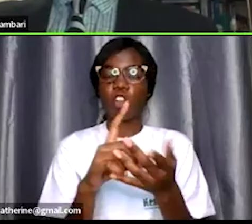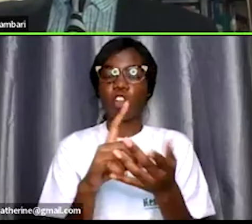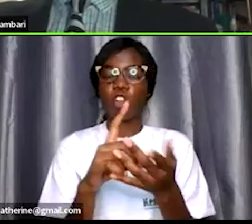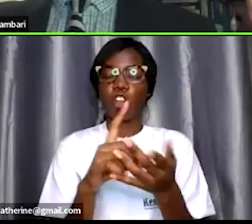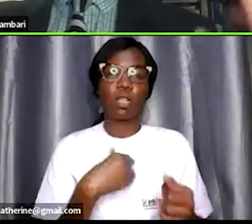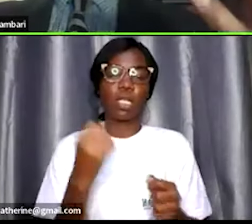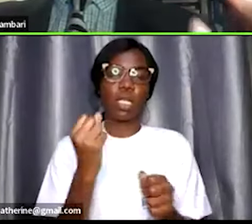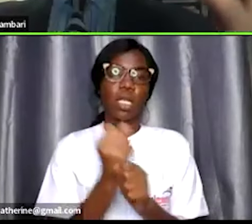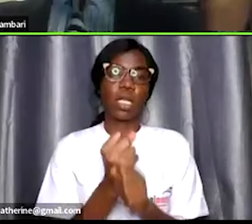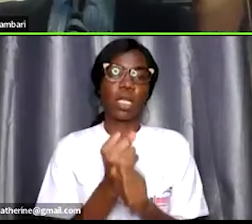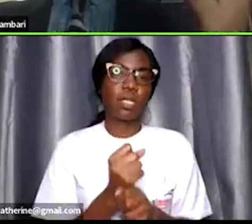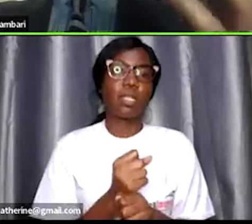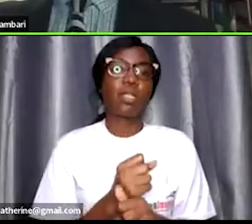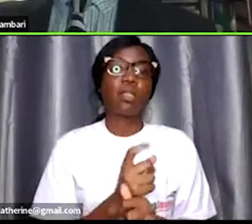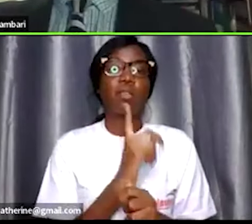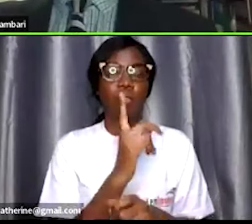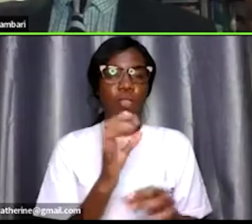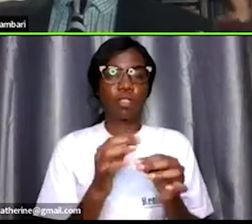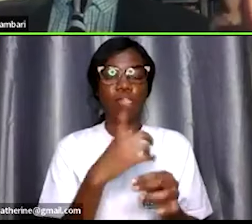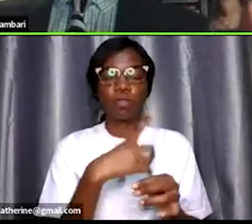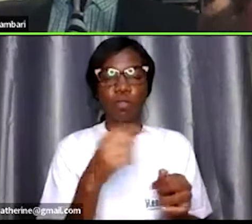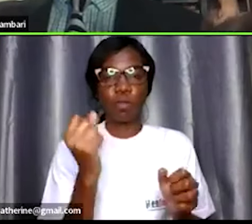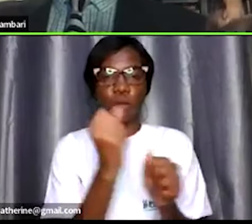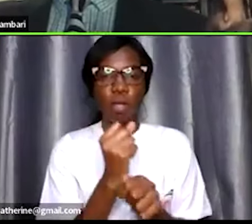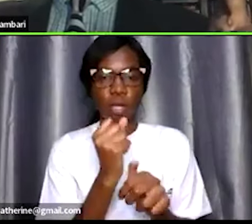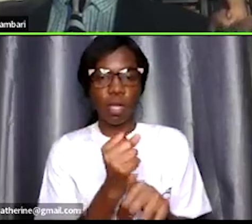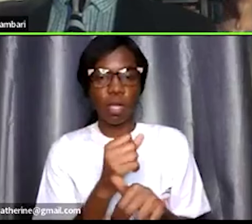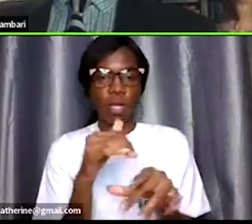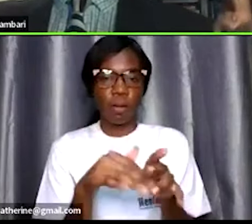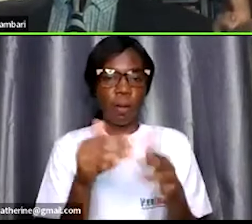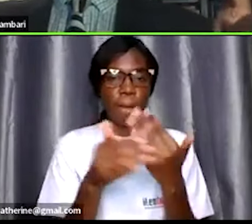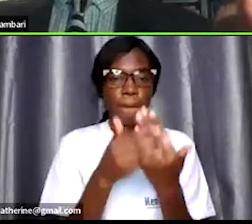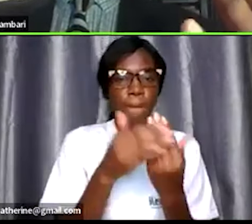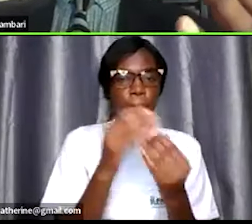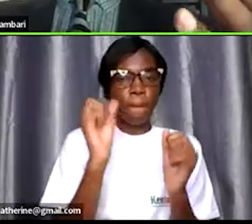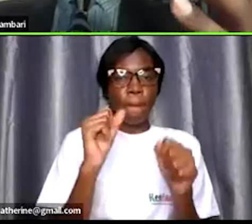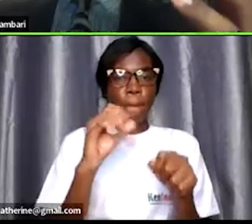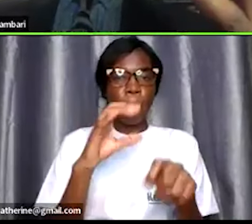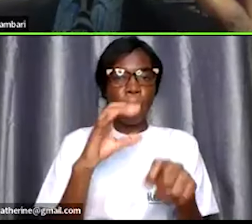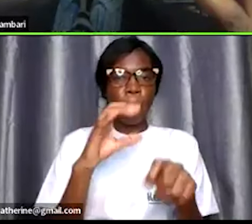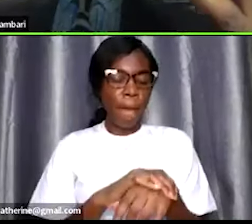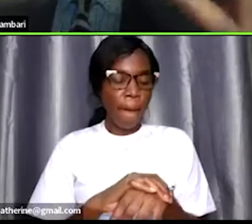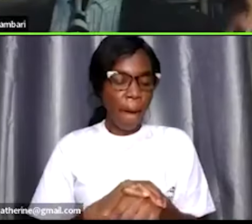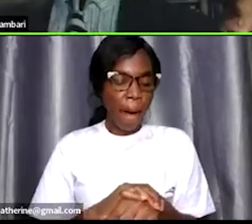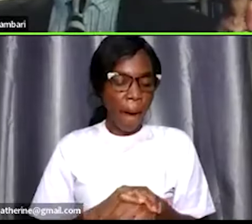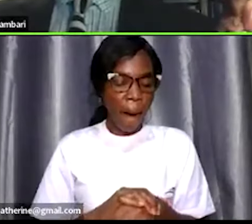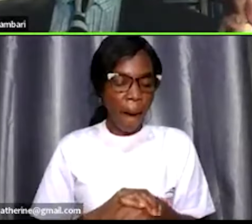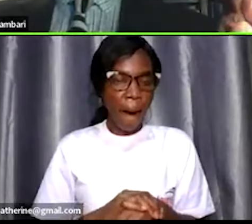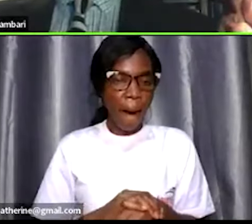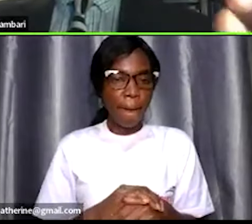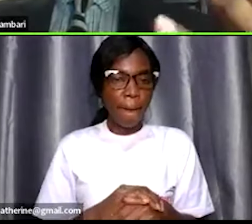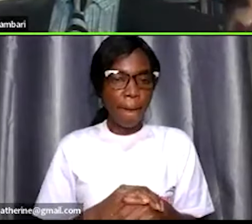so if you go and work in a care you can even get what is called um uh living